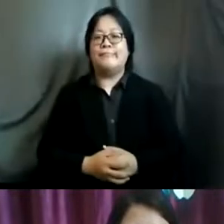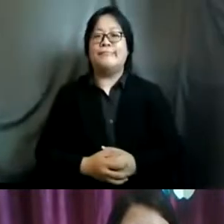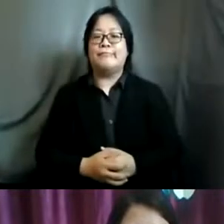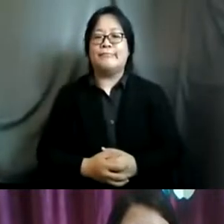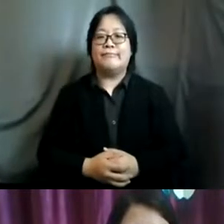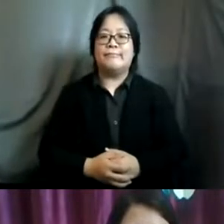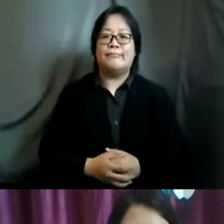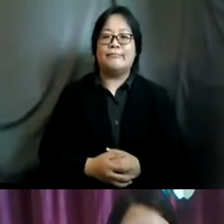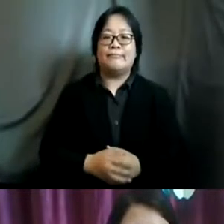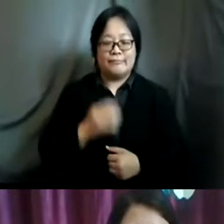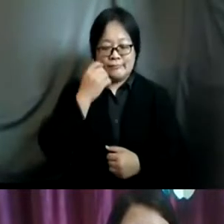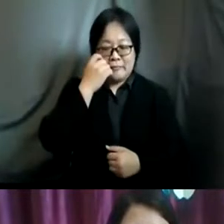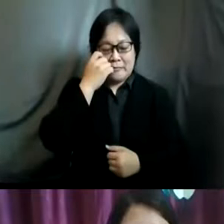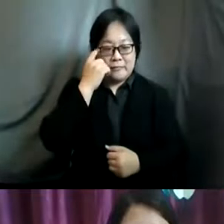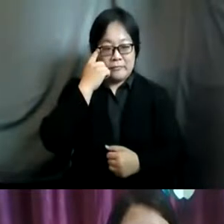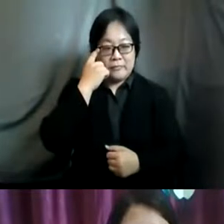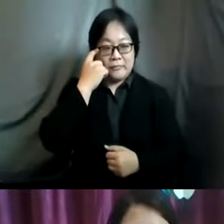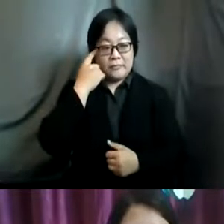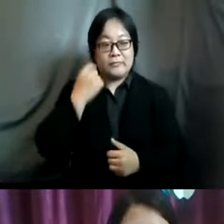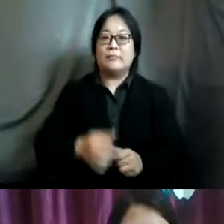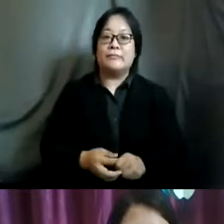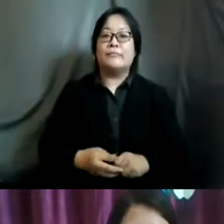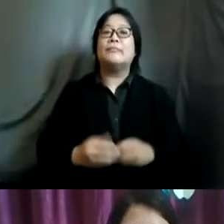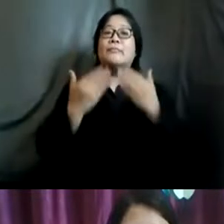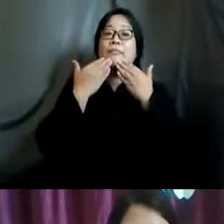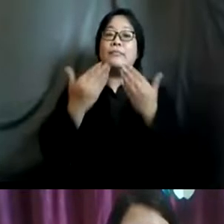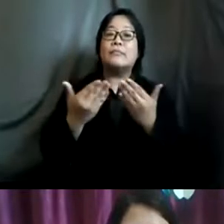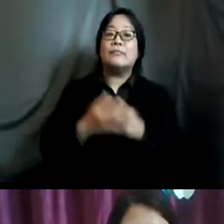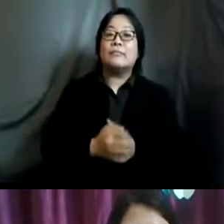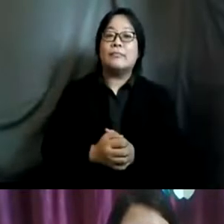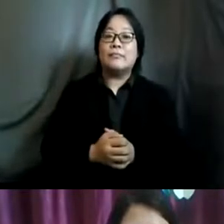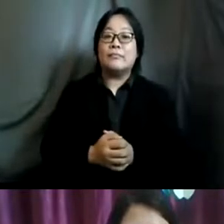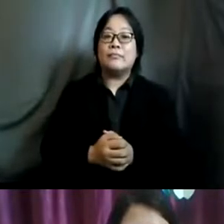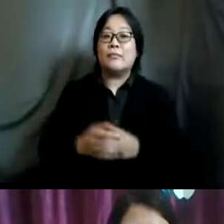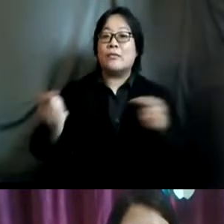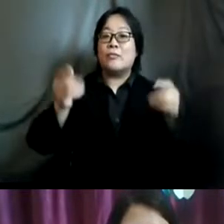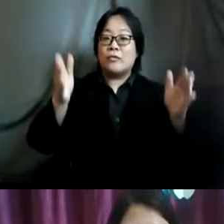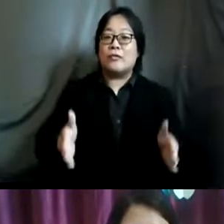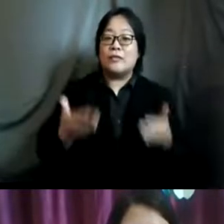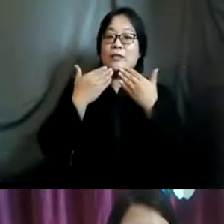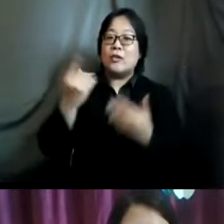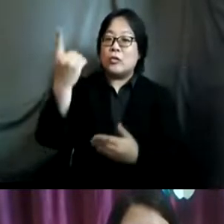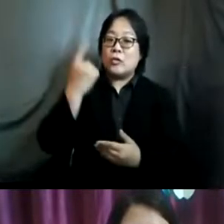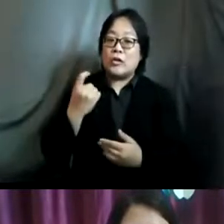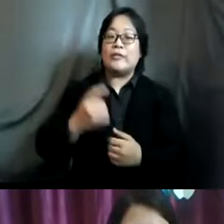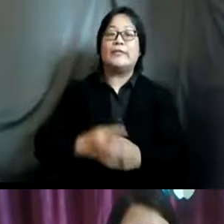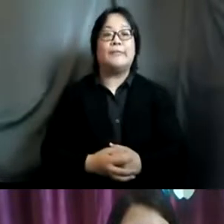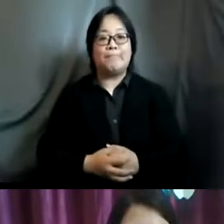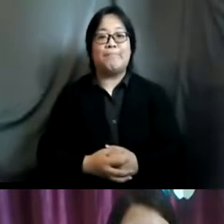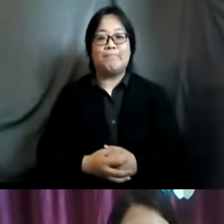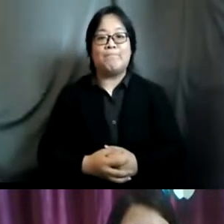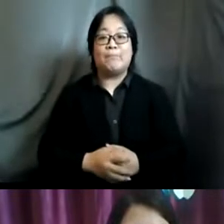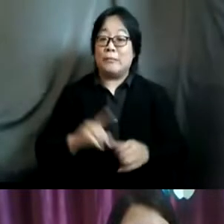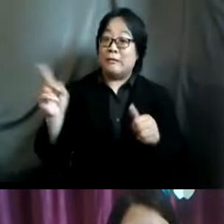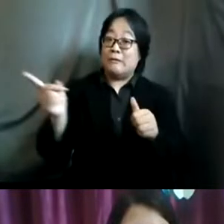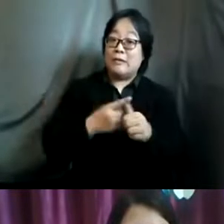thank you uh moderator and thank you for the question well uh for us here in